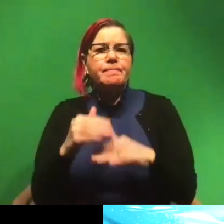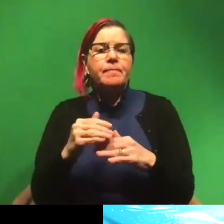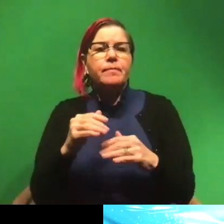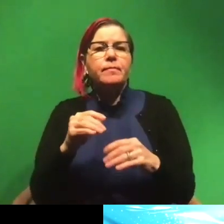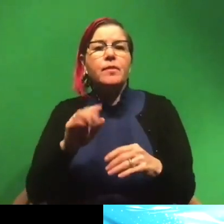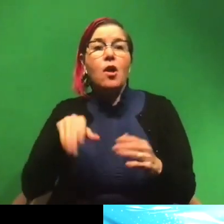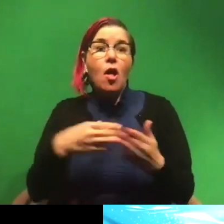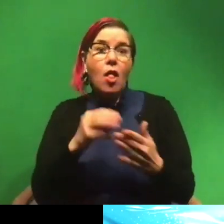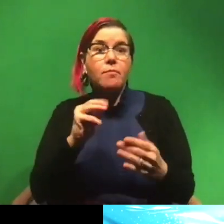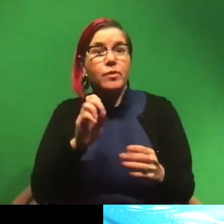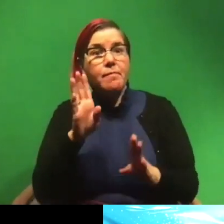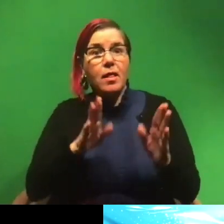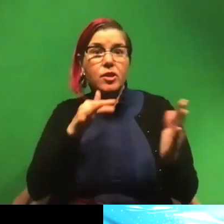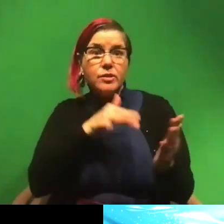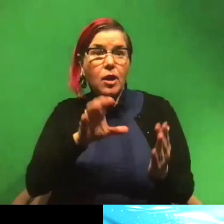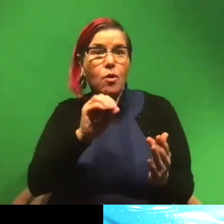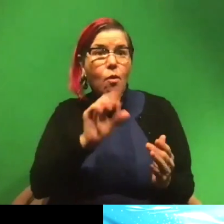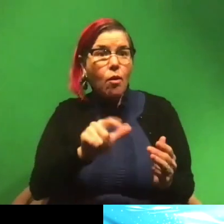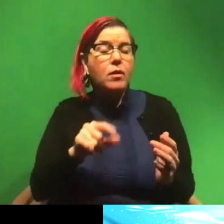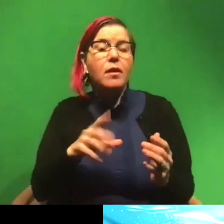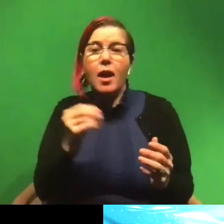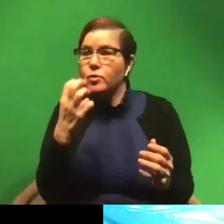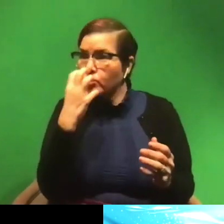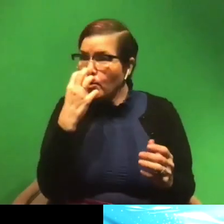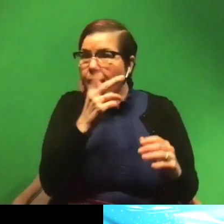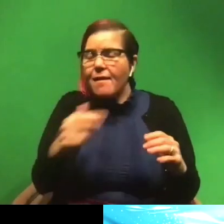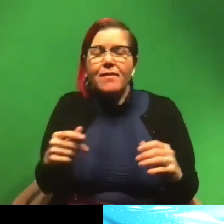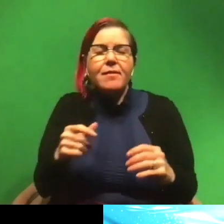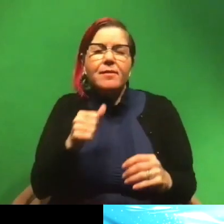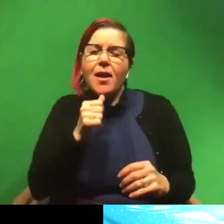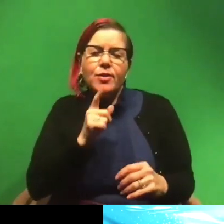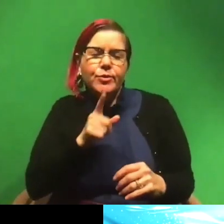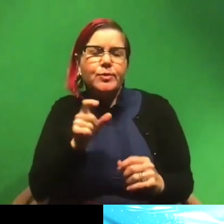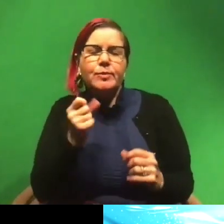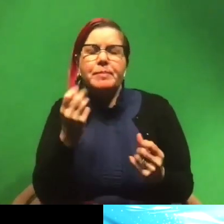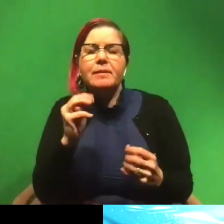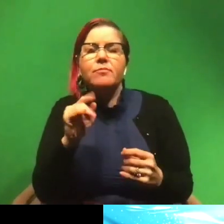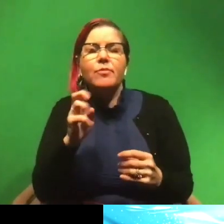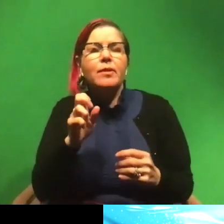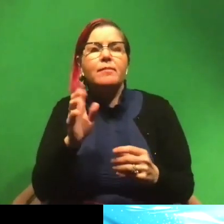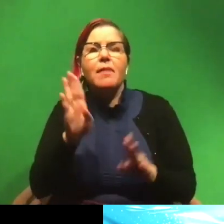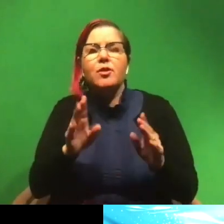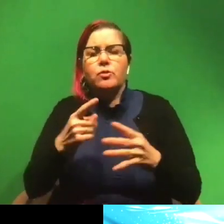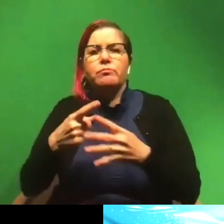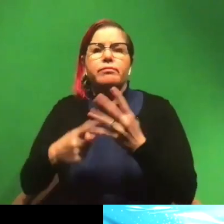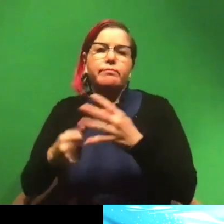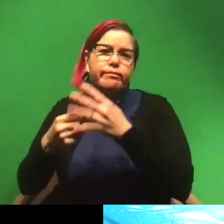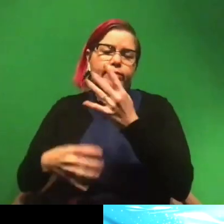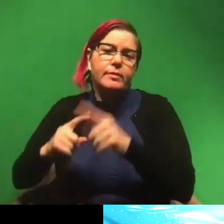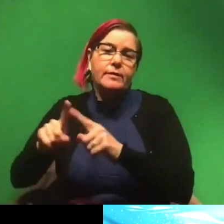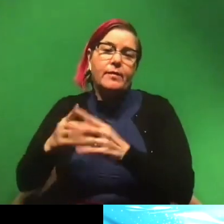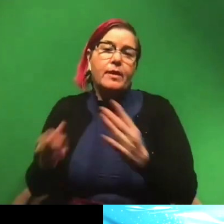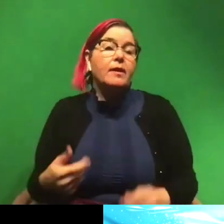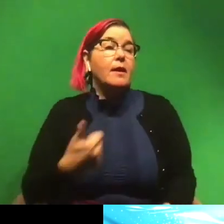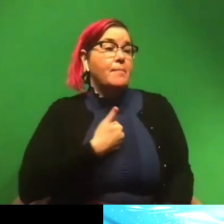all marine biologists study coral and scuba dive. That's not true. Lots of marine biologists do lots of different things. I'm a